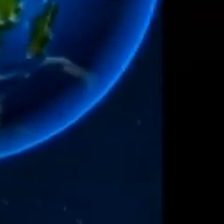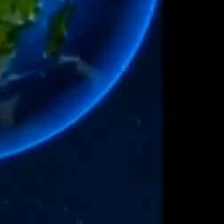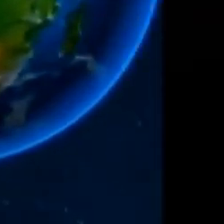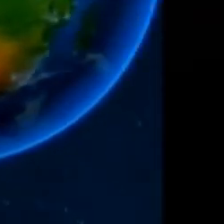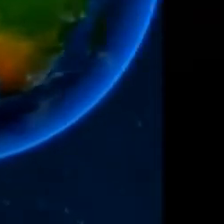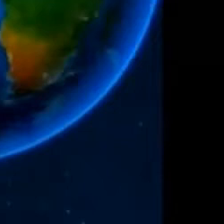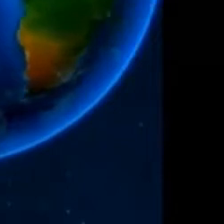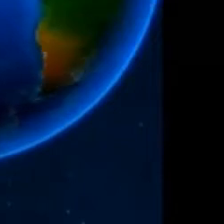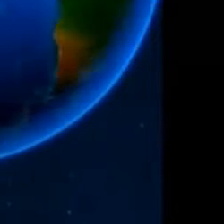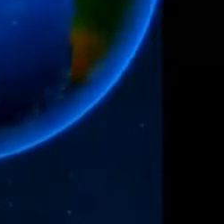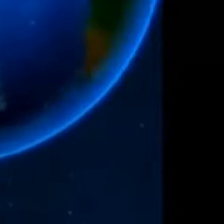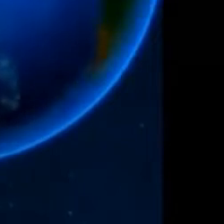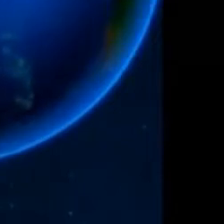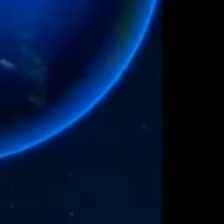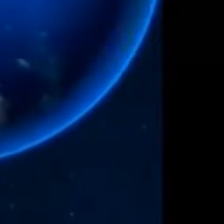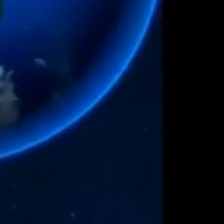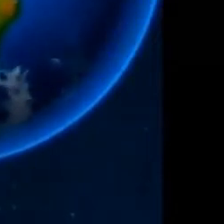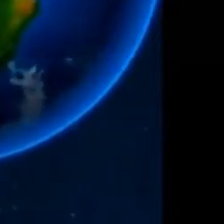Hello.